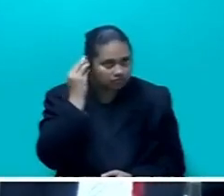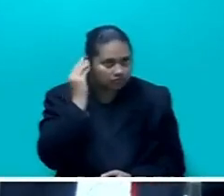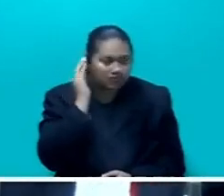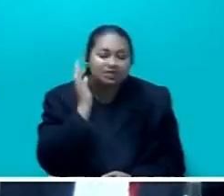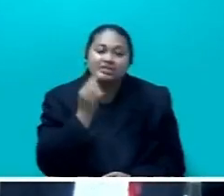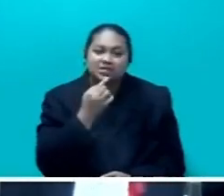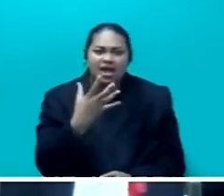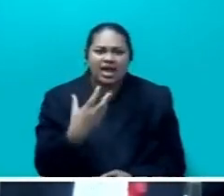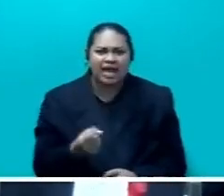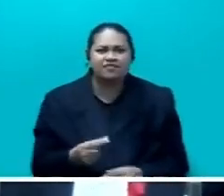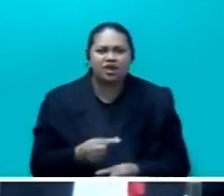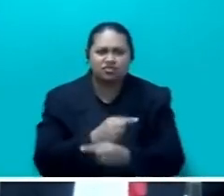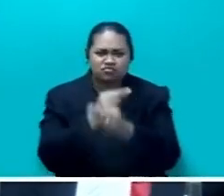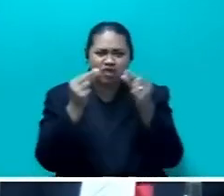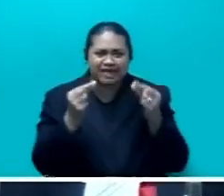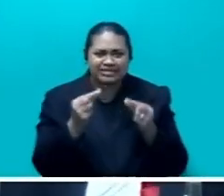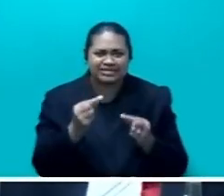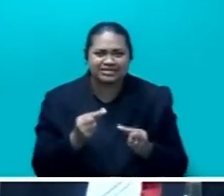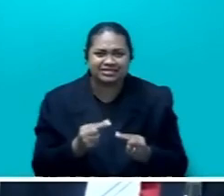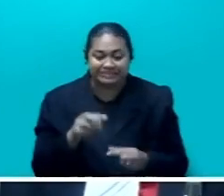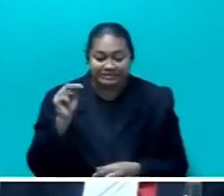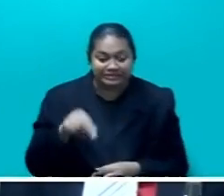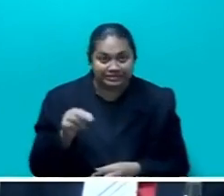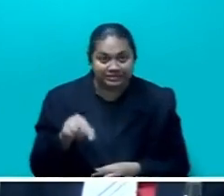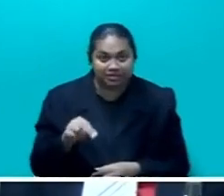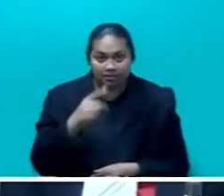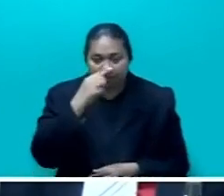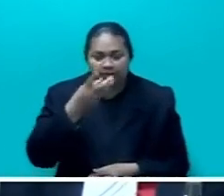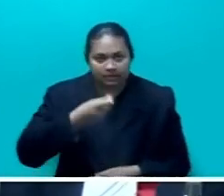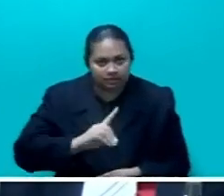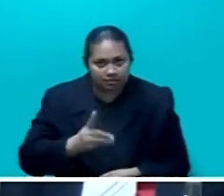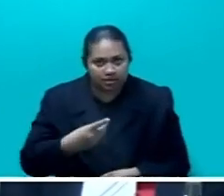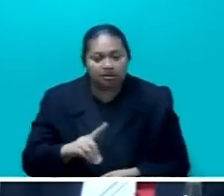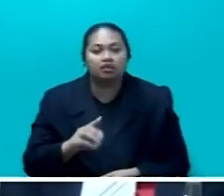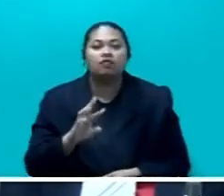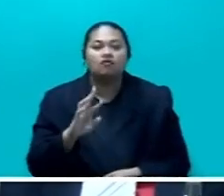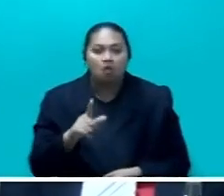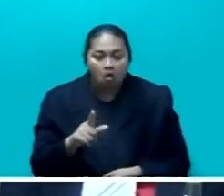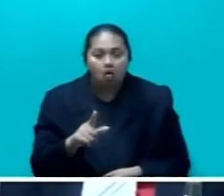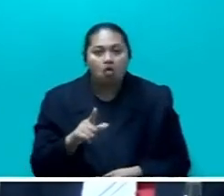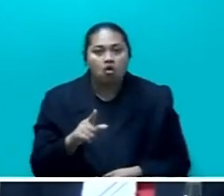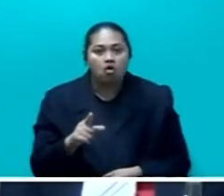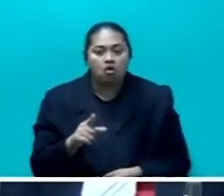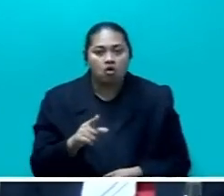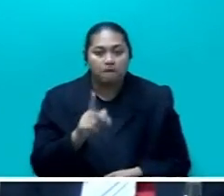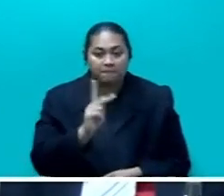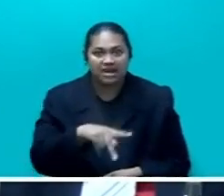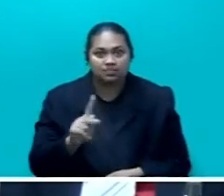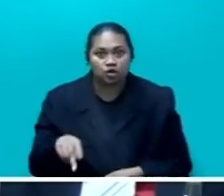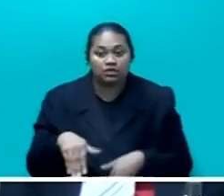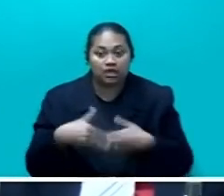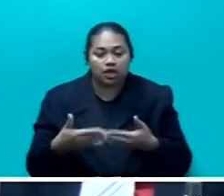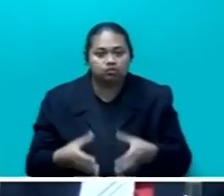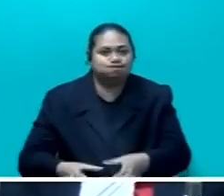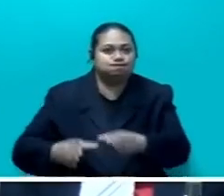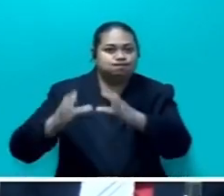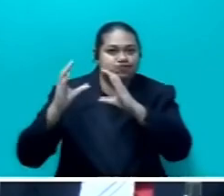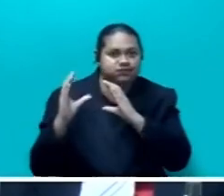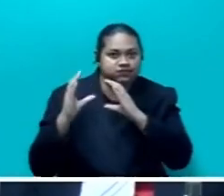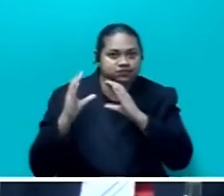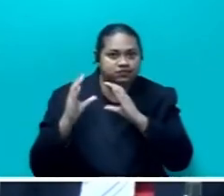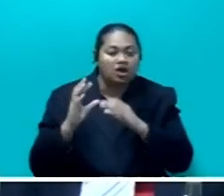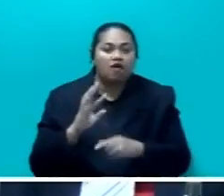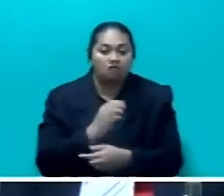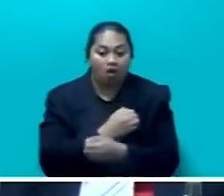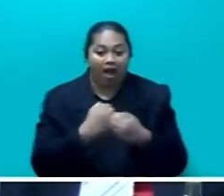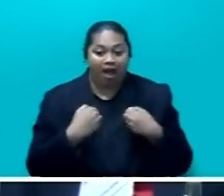demand for passports in Fiji today. And it's putting on a lot of strain on our immigration officials to